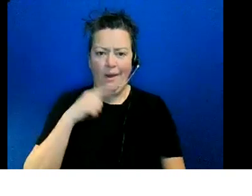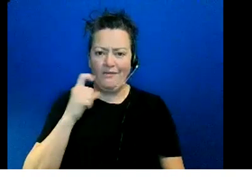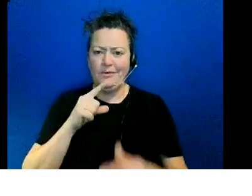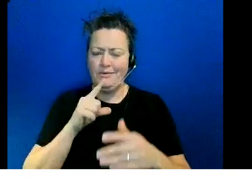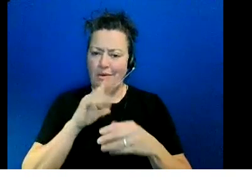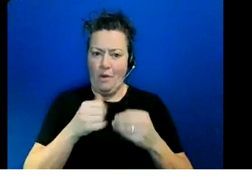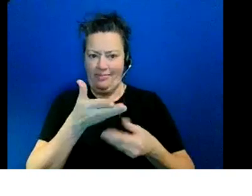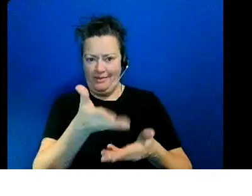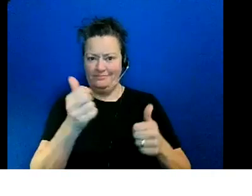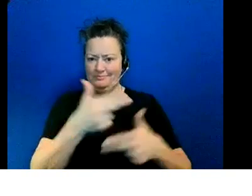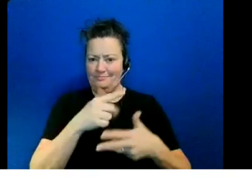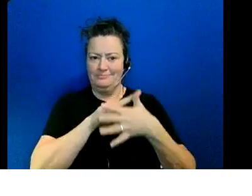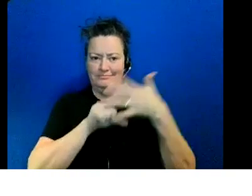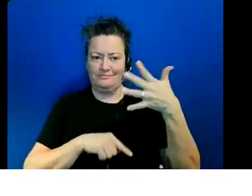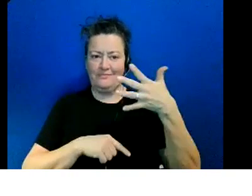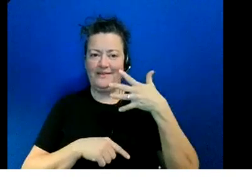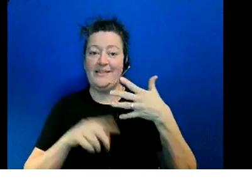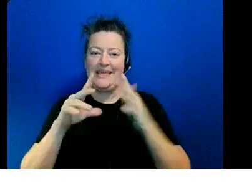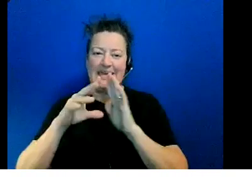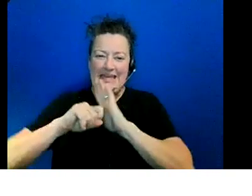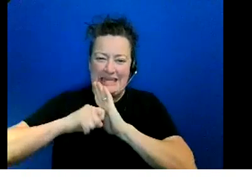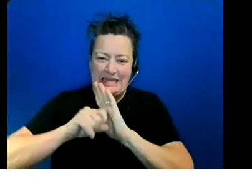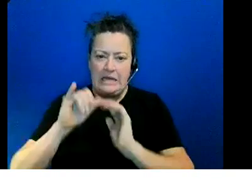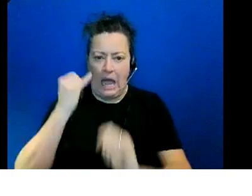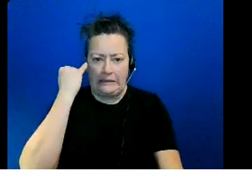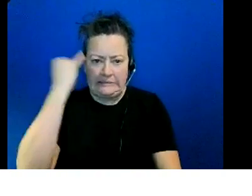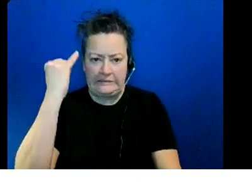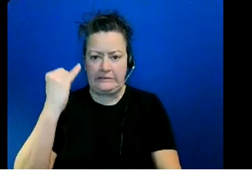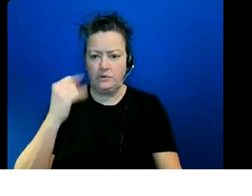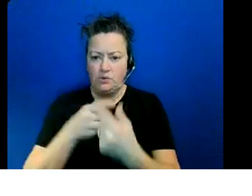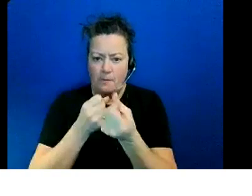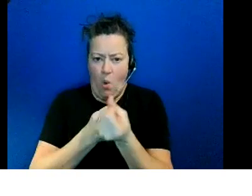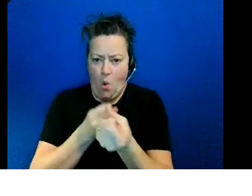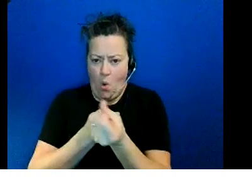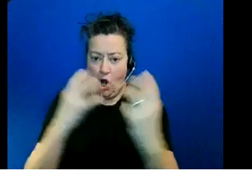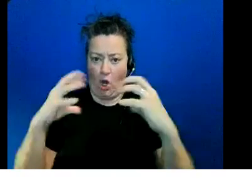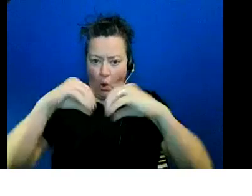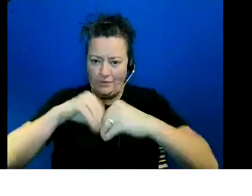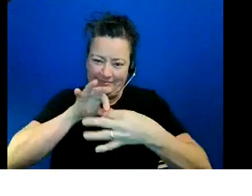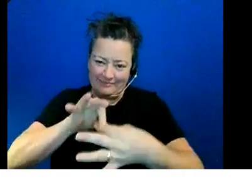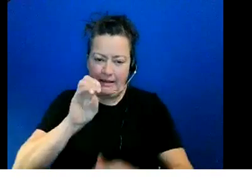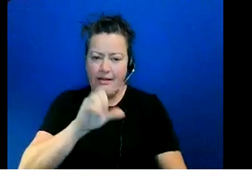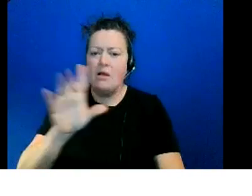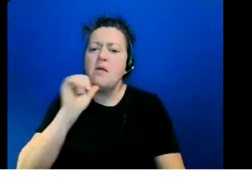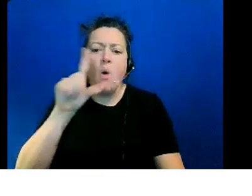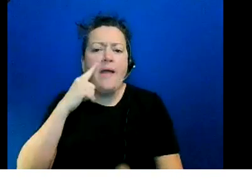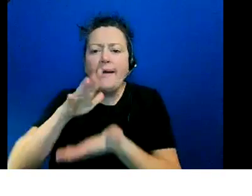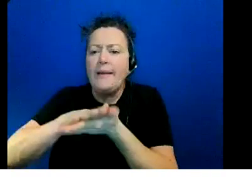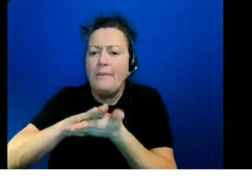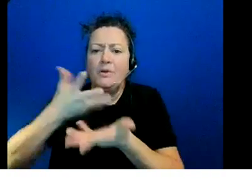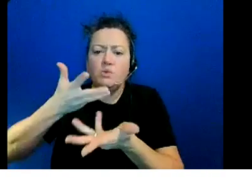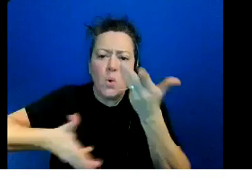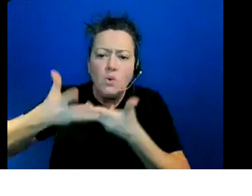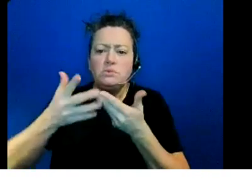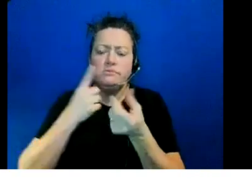on how to support ells and not just academically but socially and emotionally as well so i'm going to be presenting